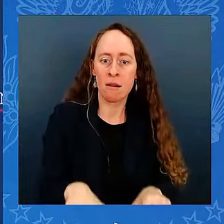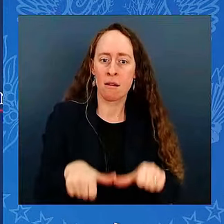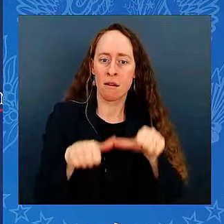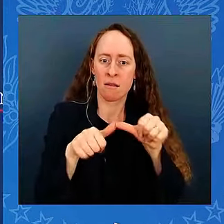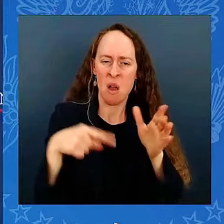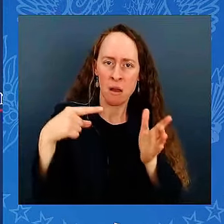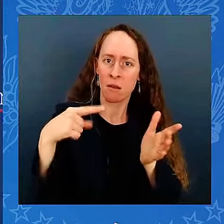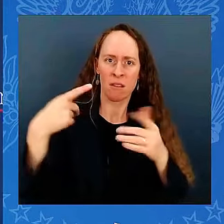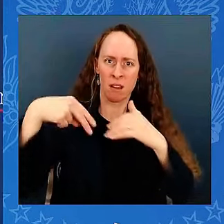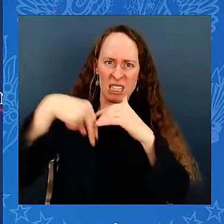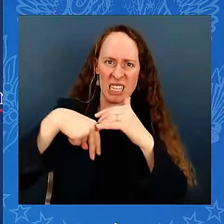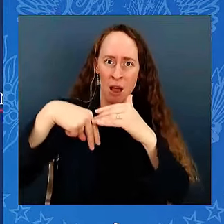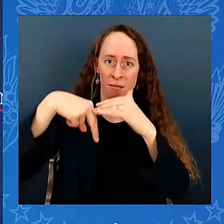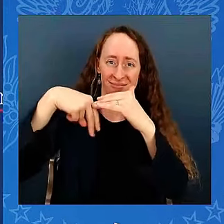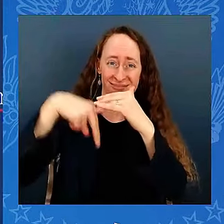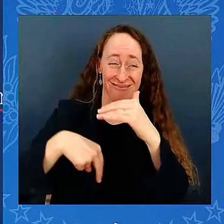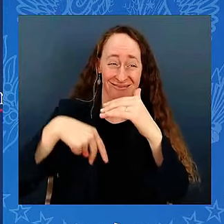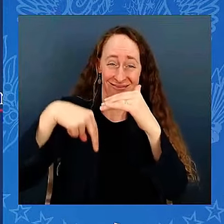$3 trillion.